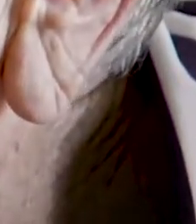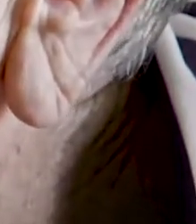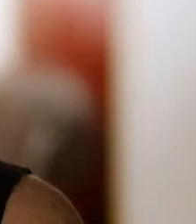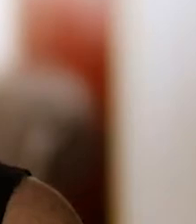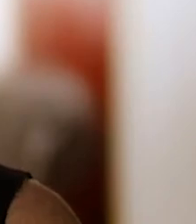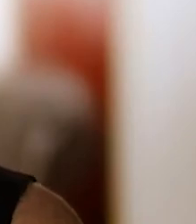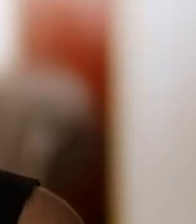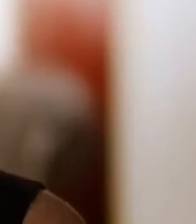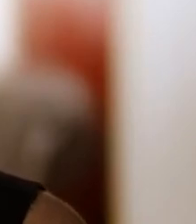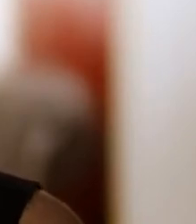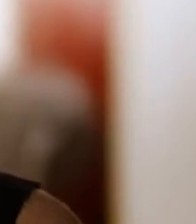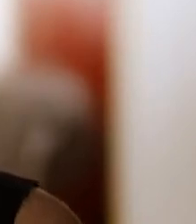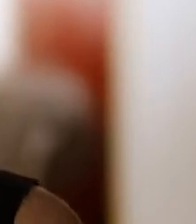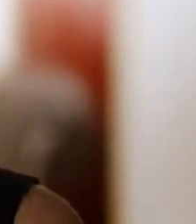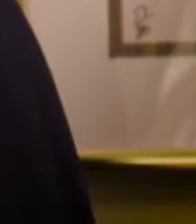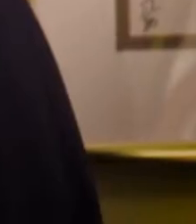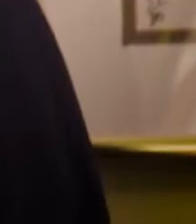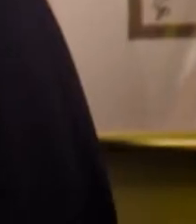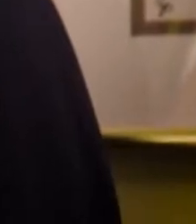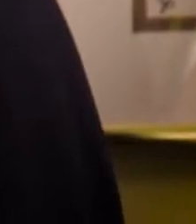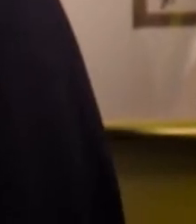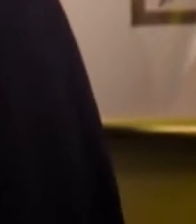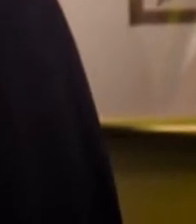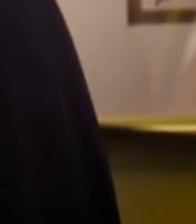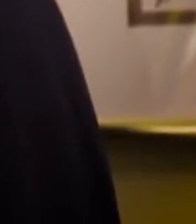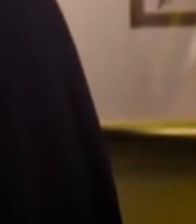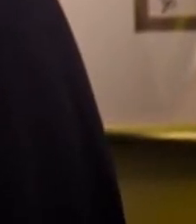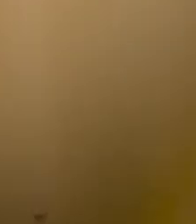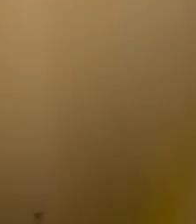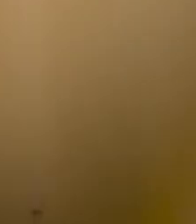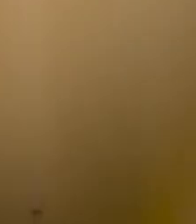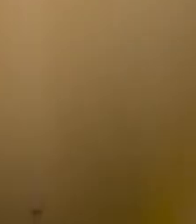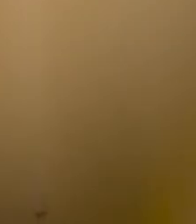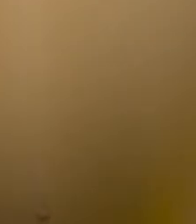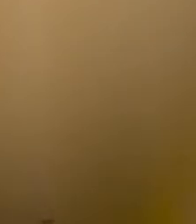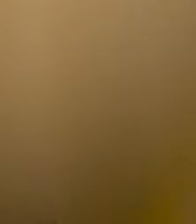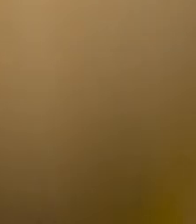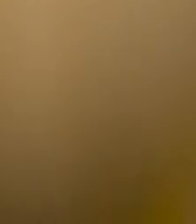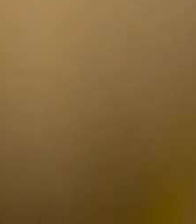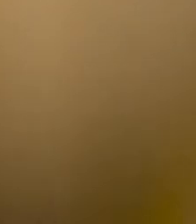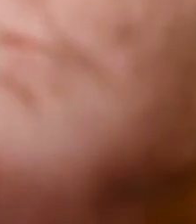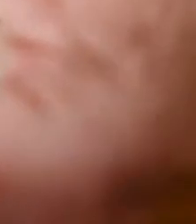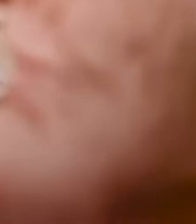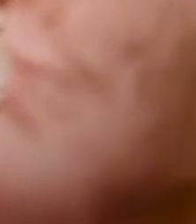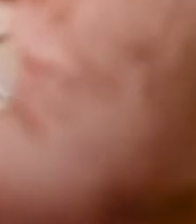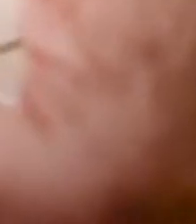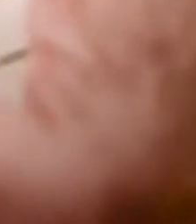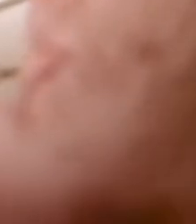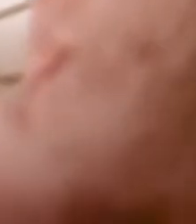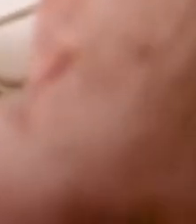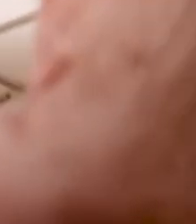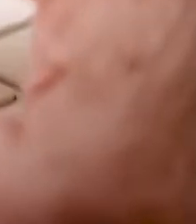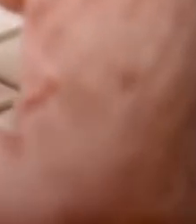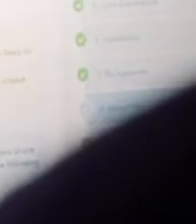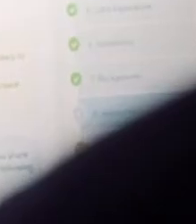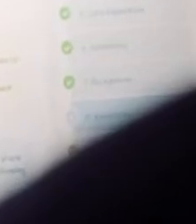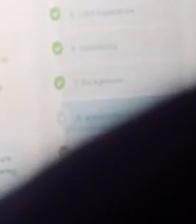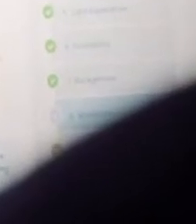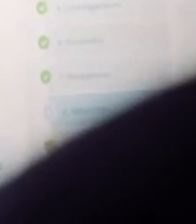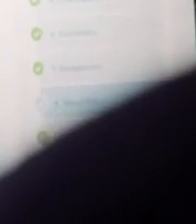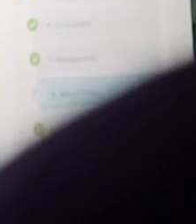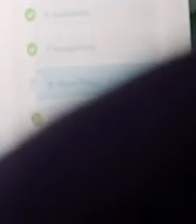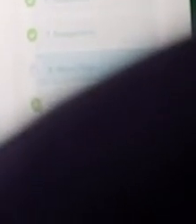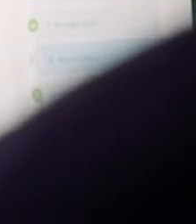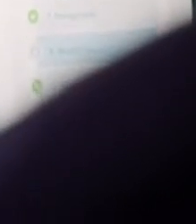It's given me self-worth. The time from when I first listed my profile to my first client